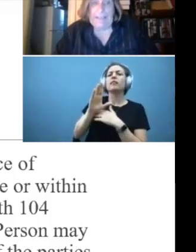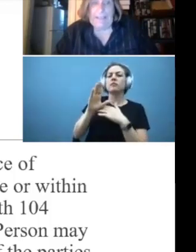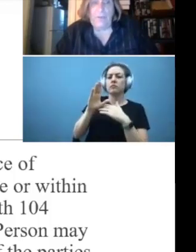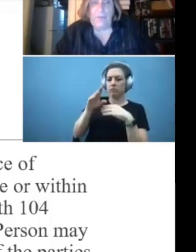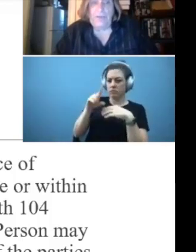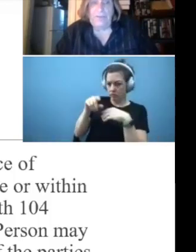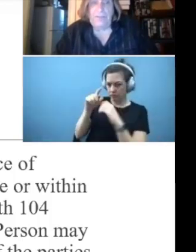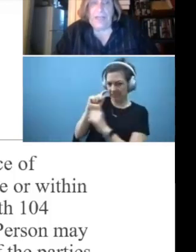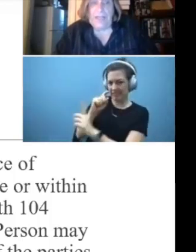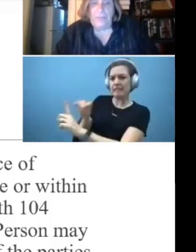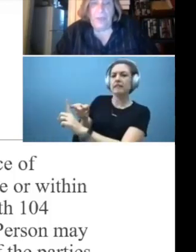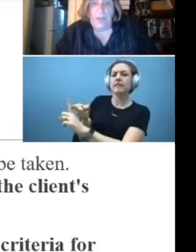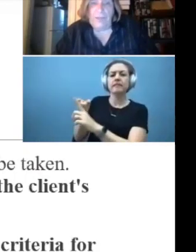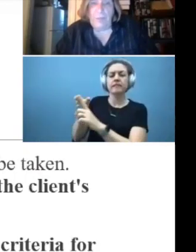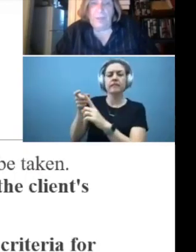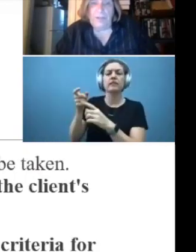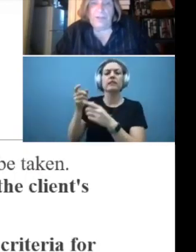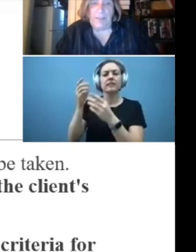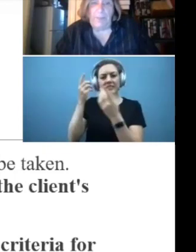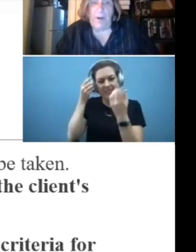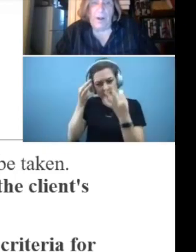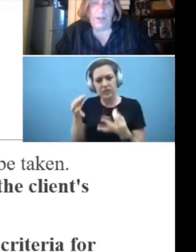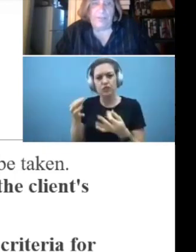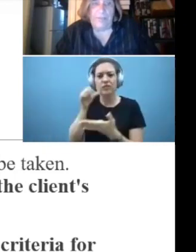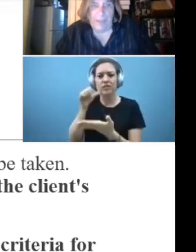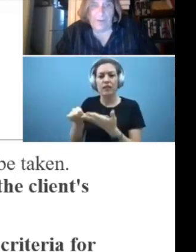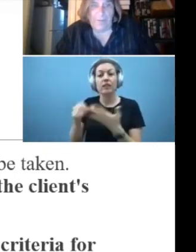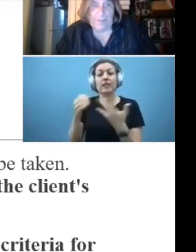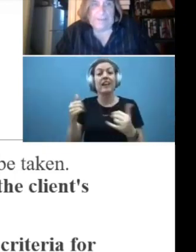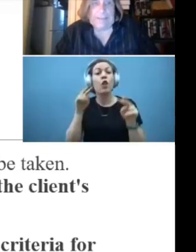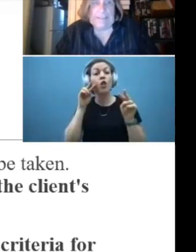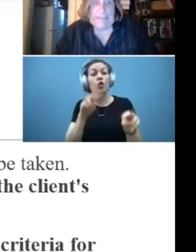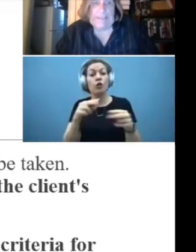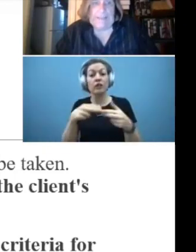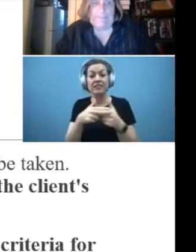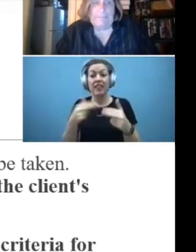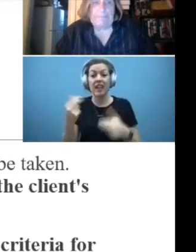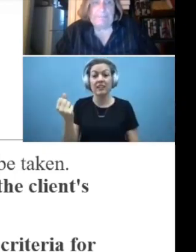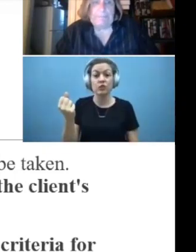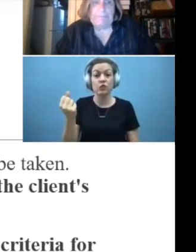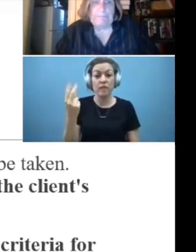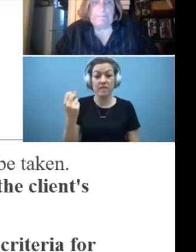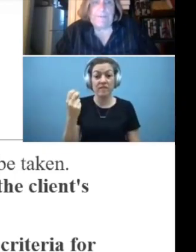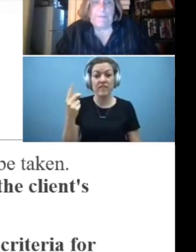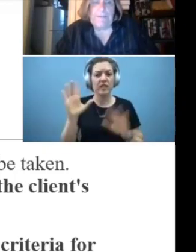And let's go on to slide 12 and we're going to take a pause there. Um,